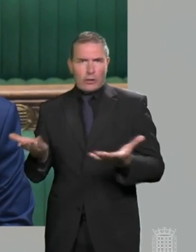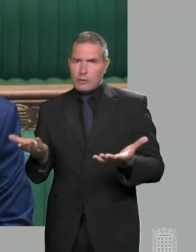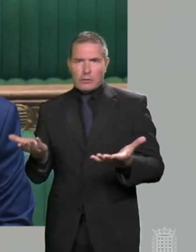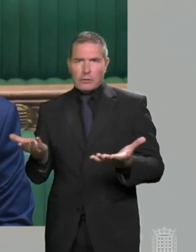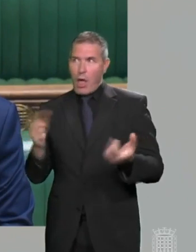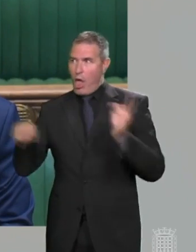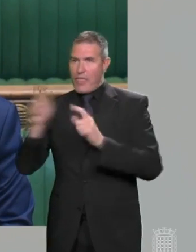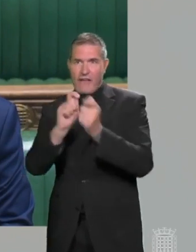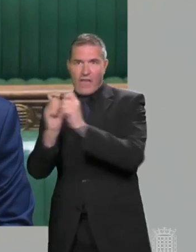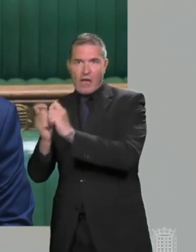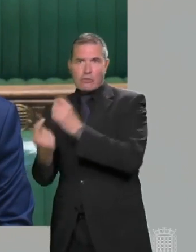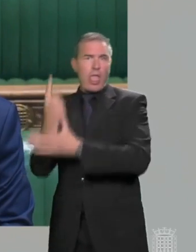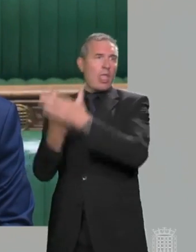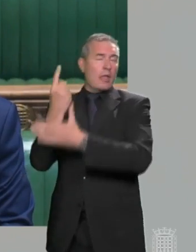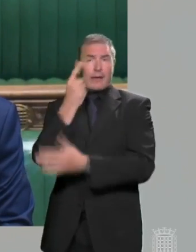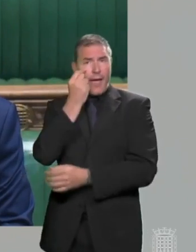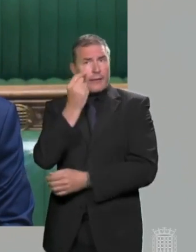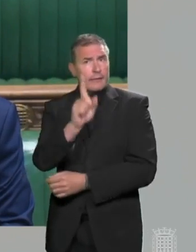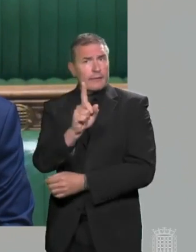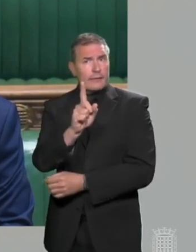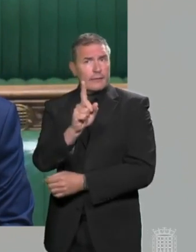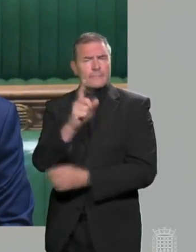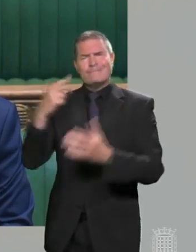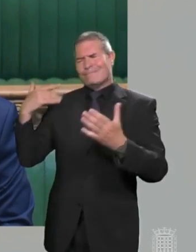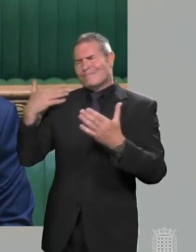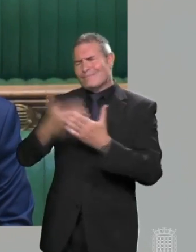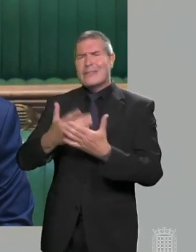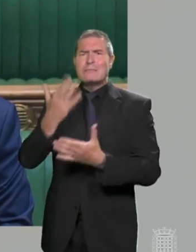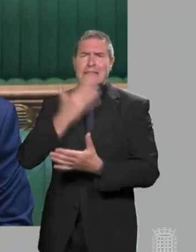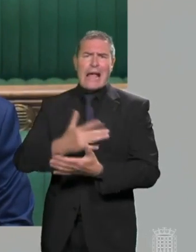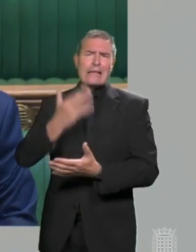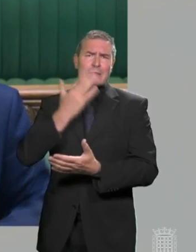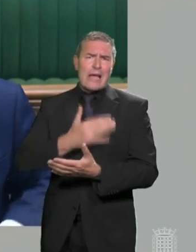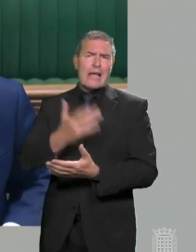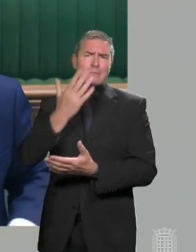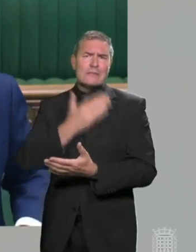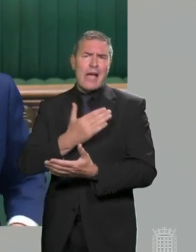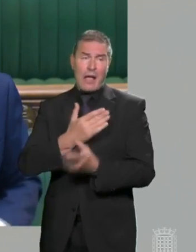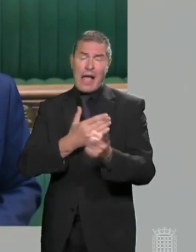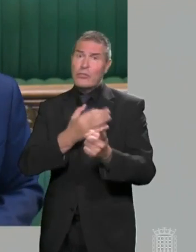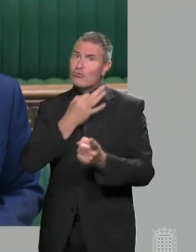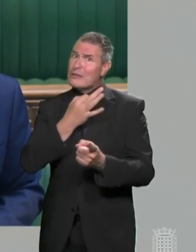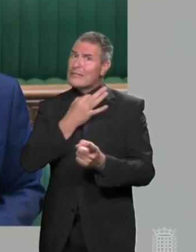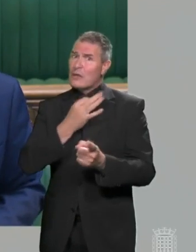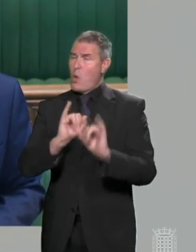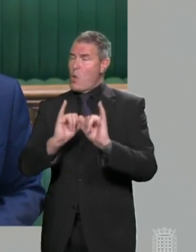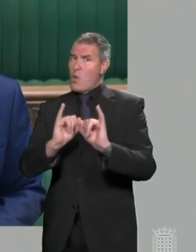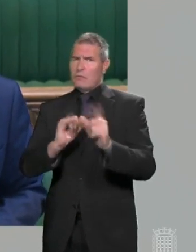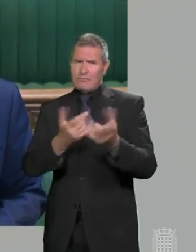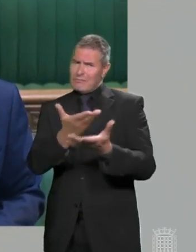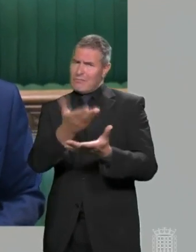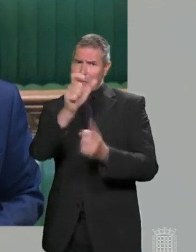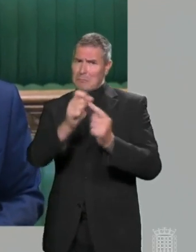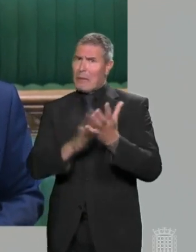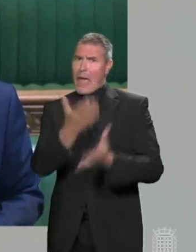variants coming in. Mr Speaker, after so many mistakes, and with the stakes so high, why doesn't the Prime Minister